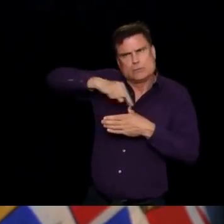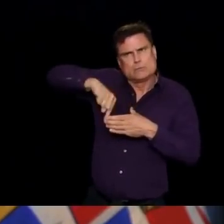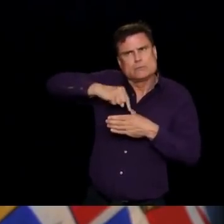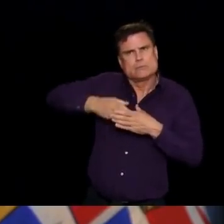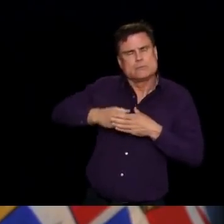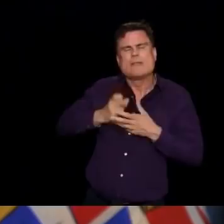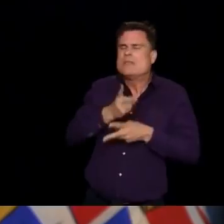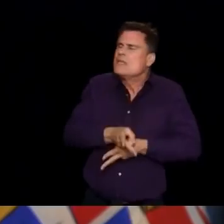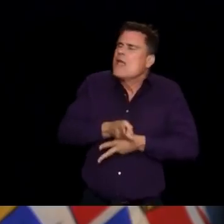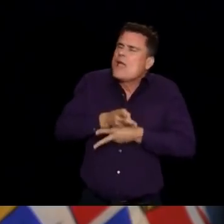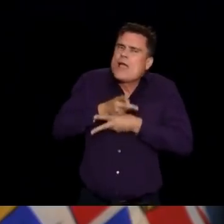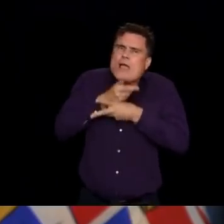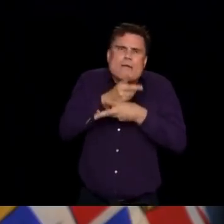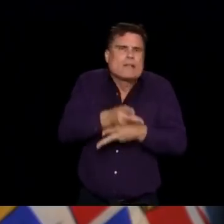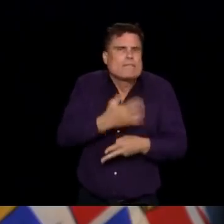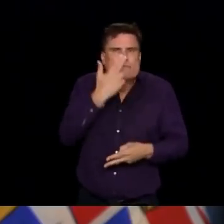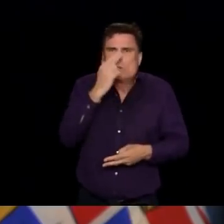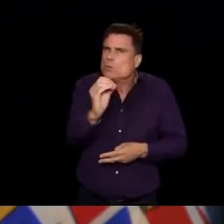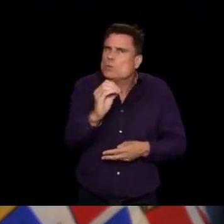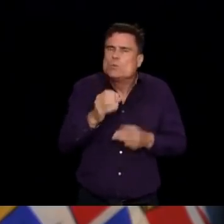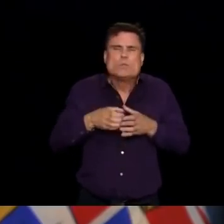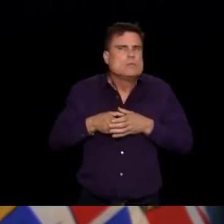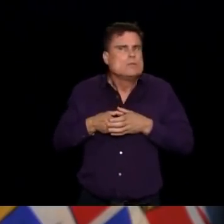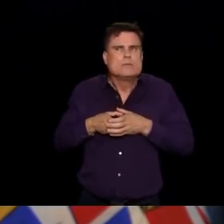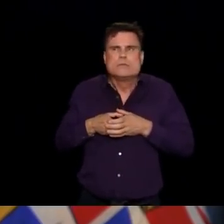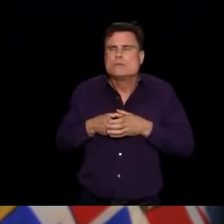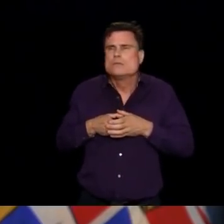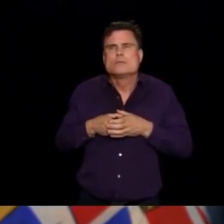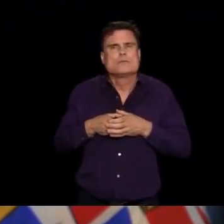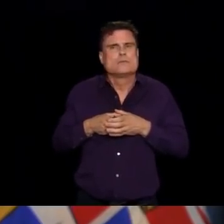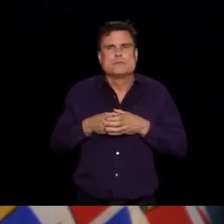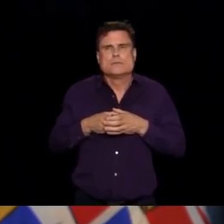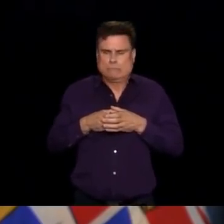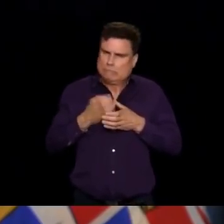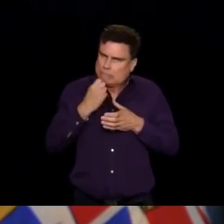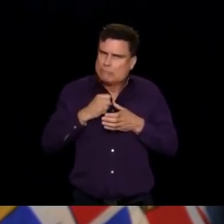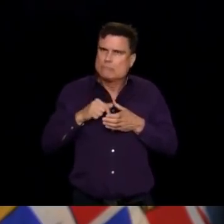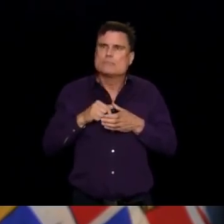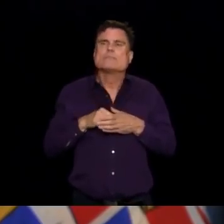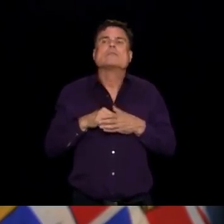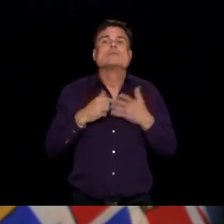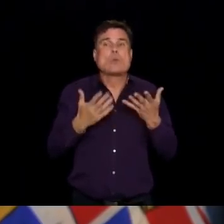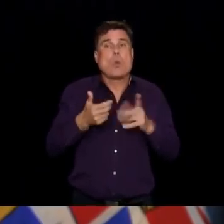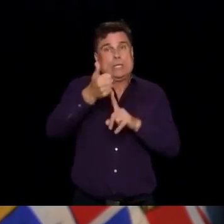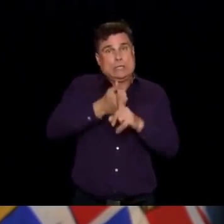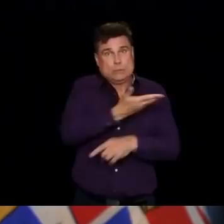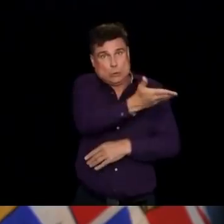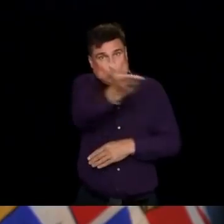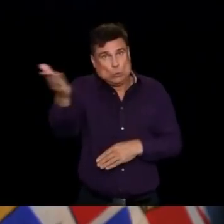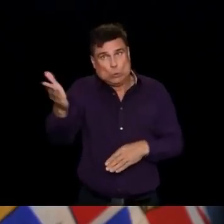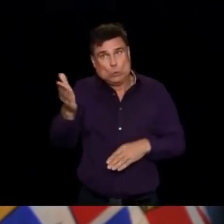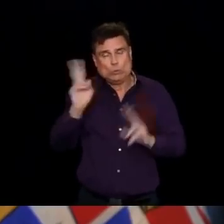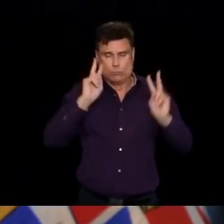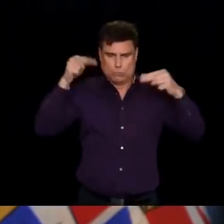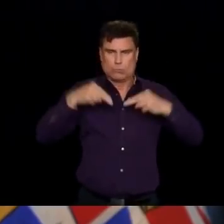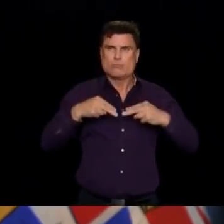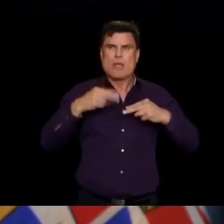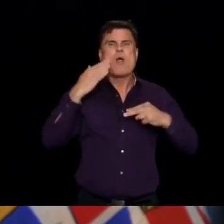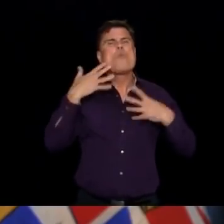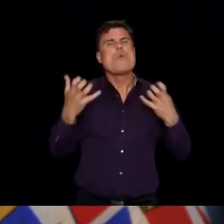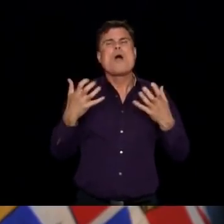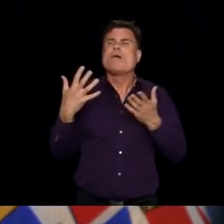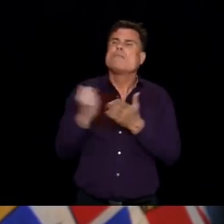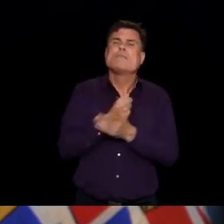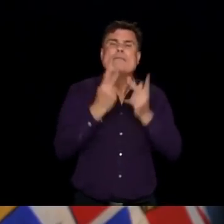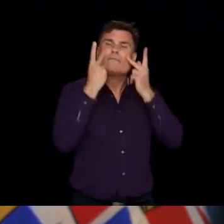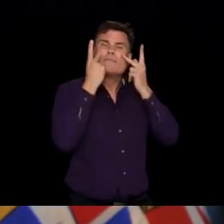well at all. So those are the balances that we have to make as families, as communities, to make sure that we do protect our long